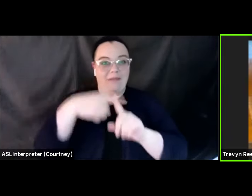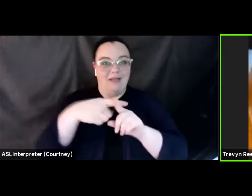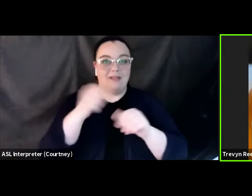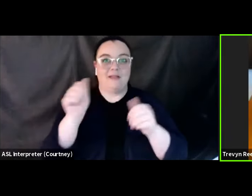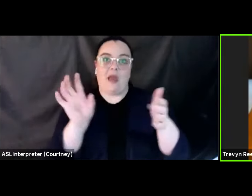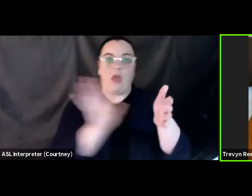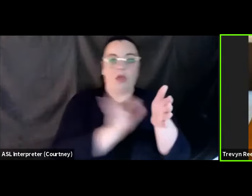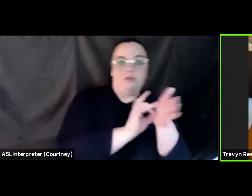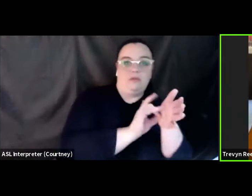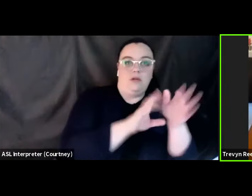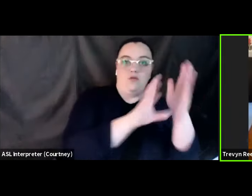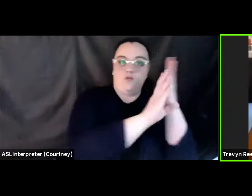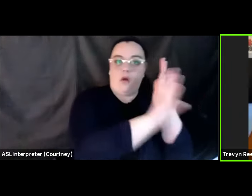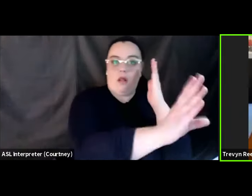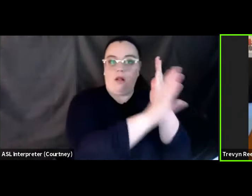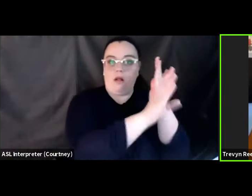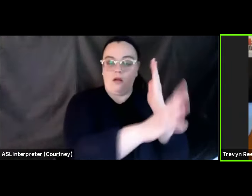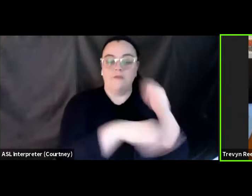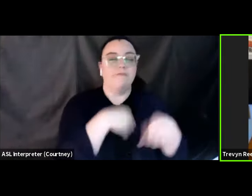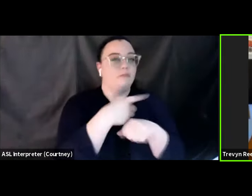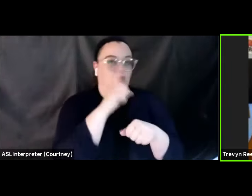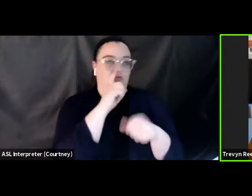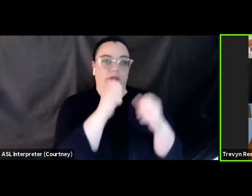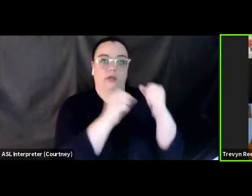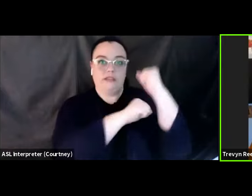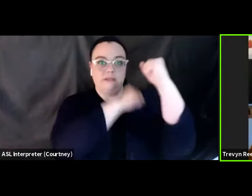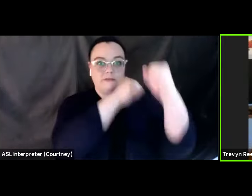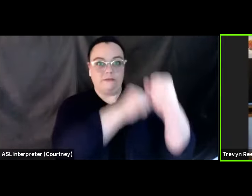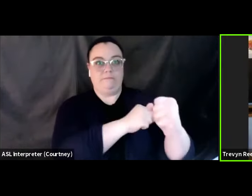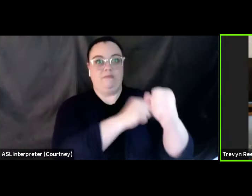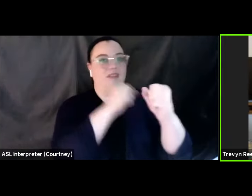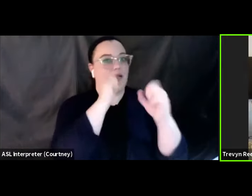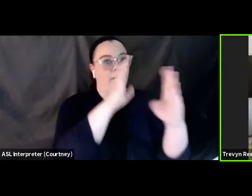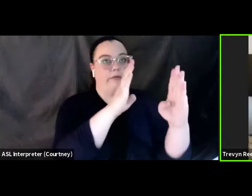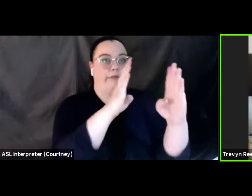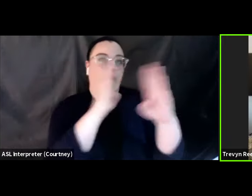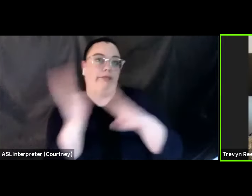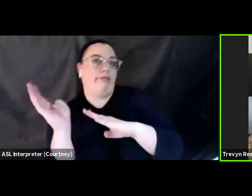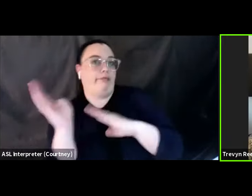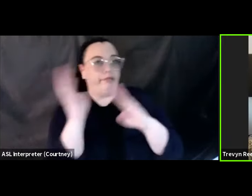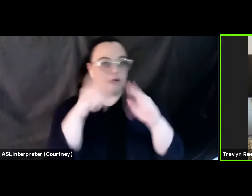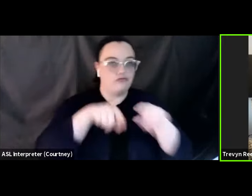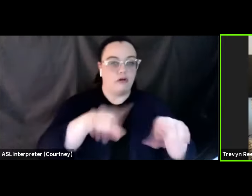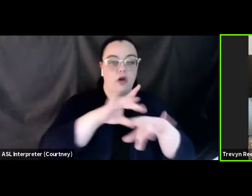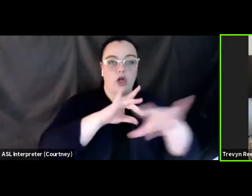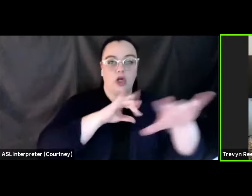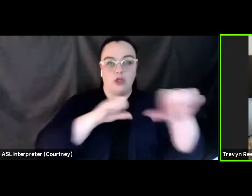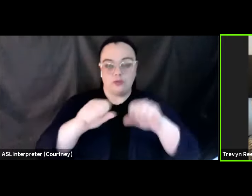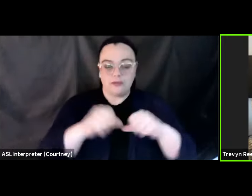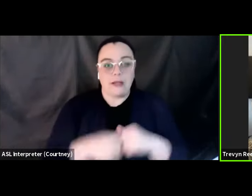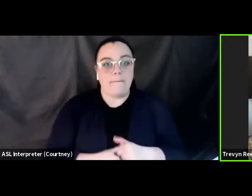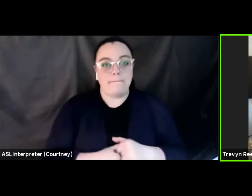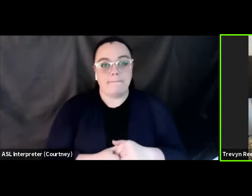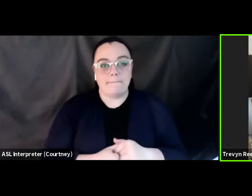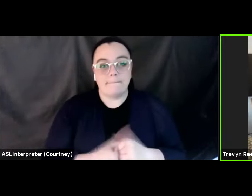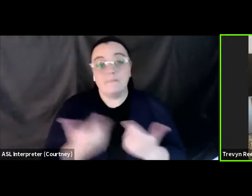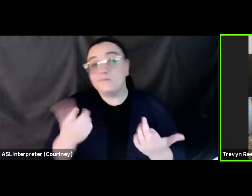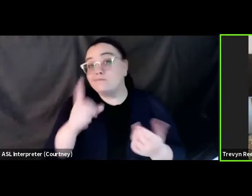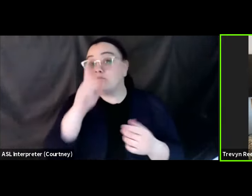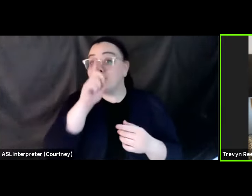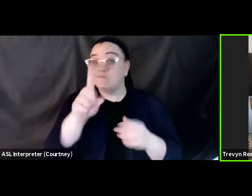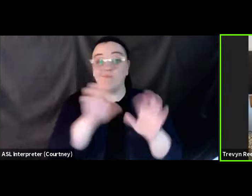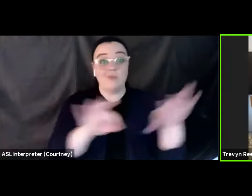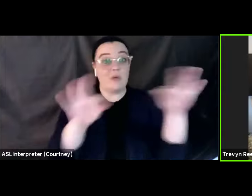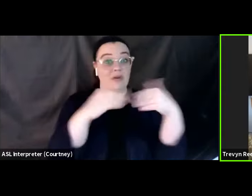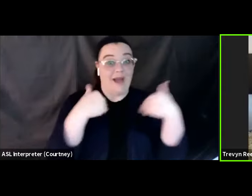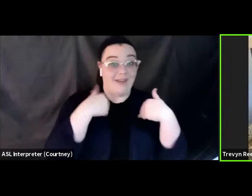remove it and then re-secure it somewhere else. So it's really important to make sure that we take those necessary steps as well as having emergency kits.